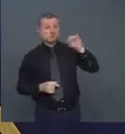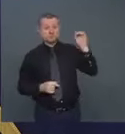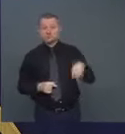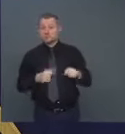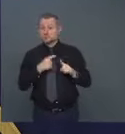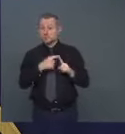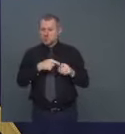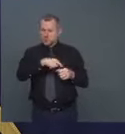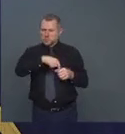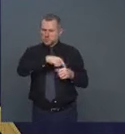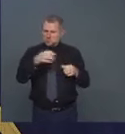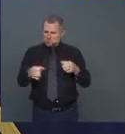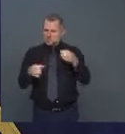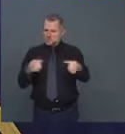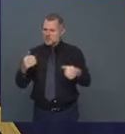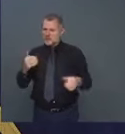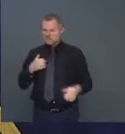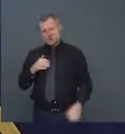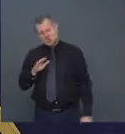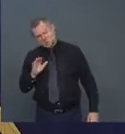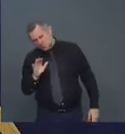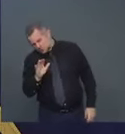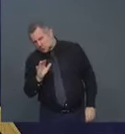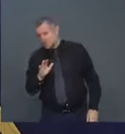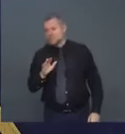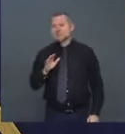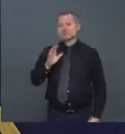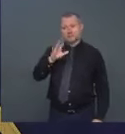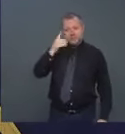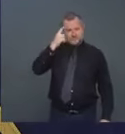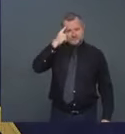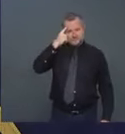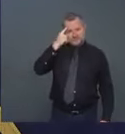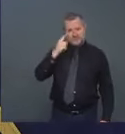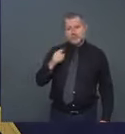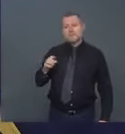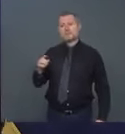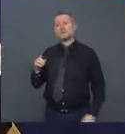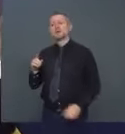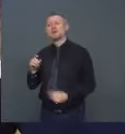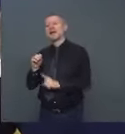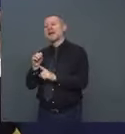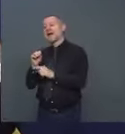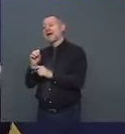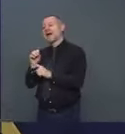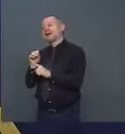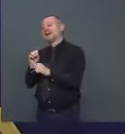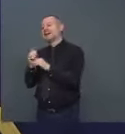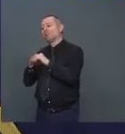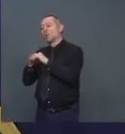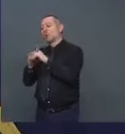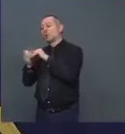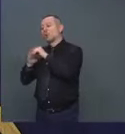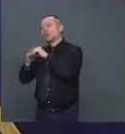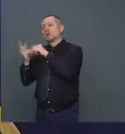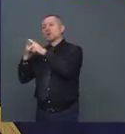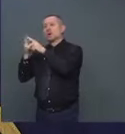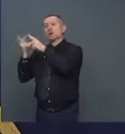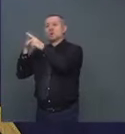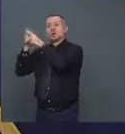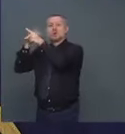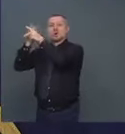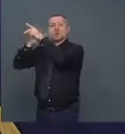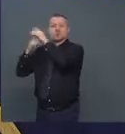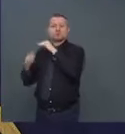just think of the exponential equation of that spread as we sit here.